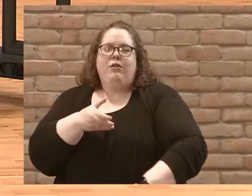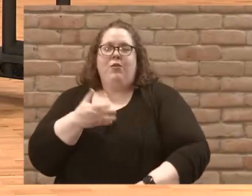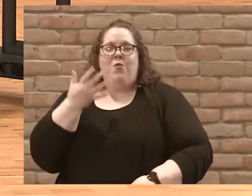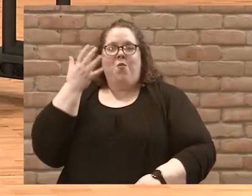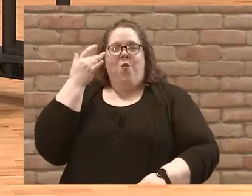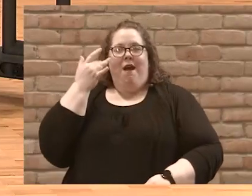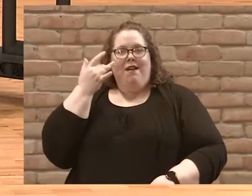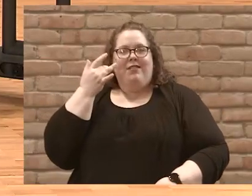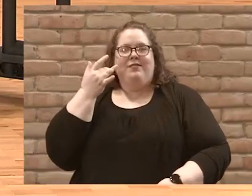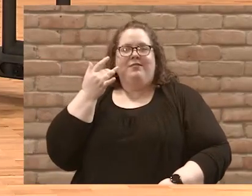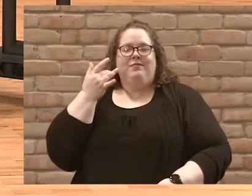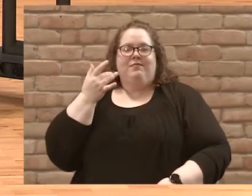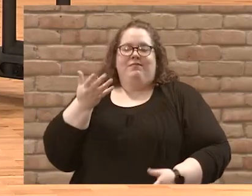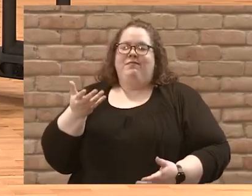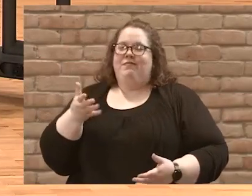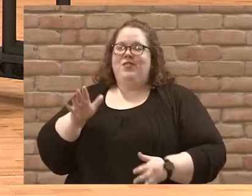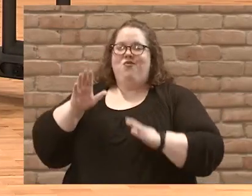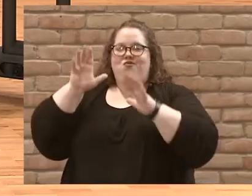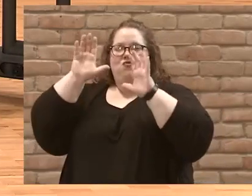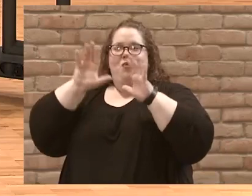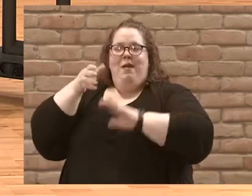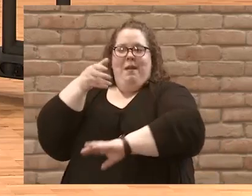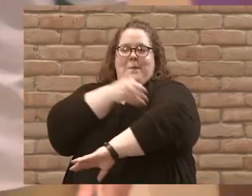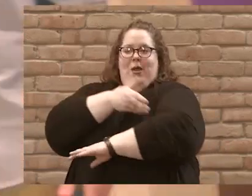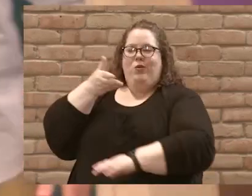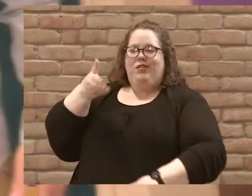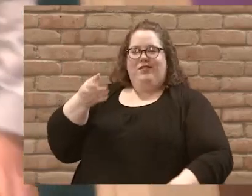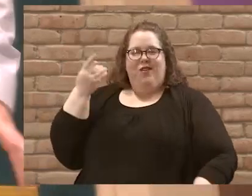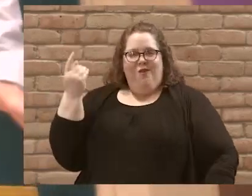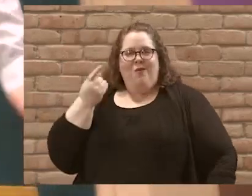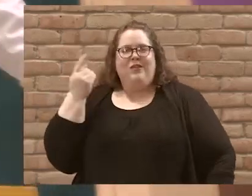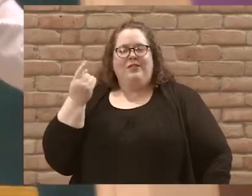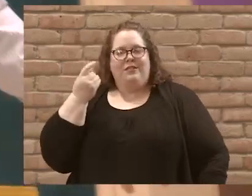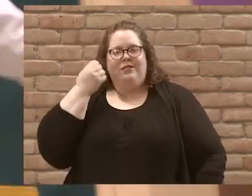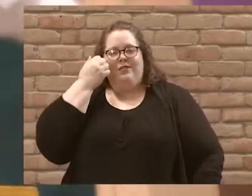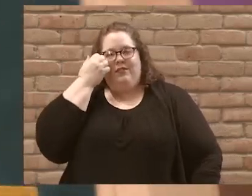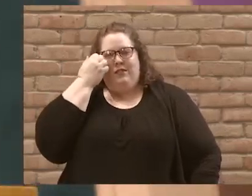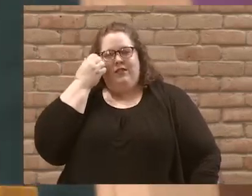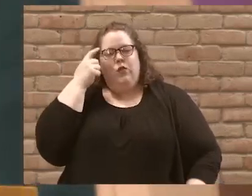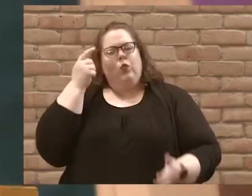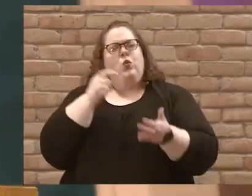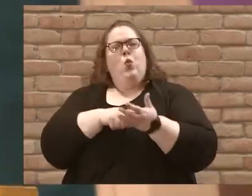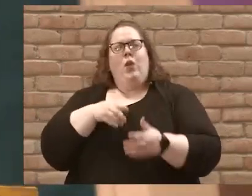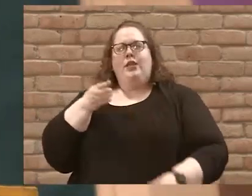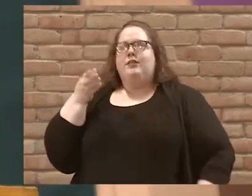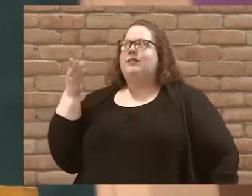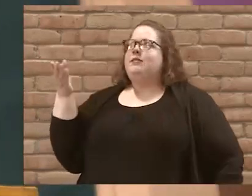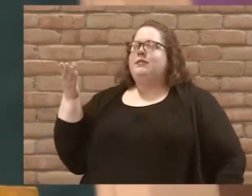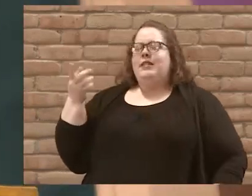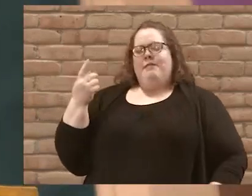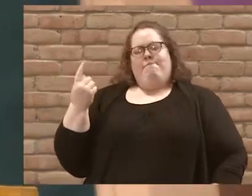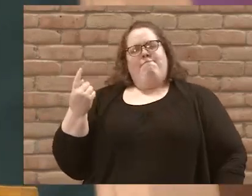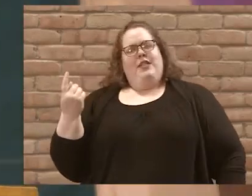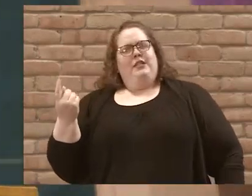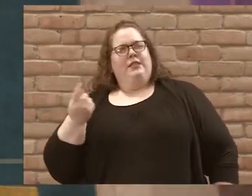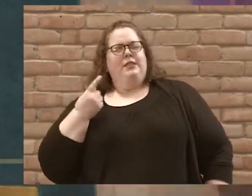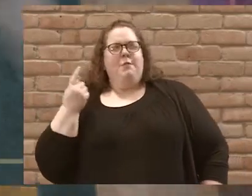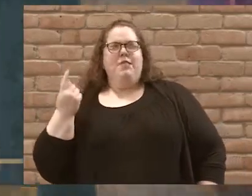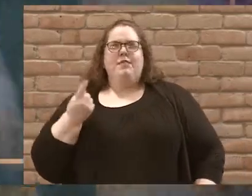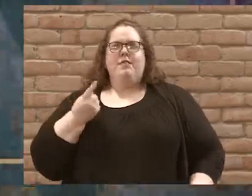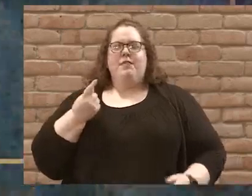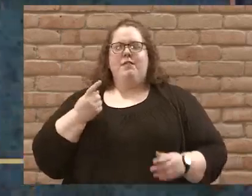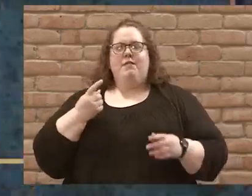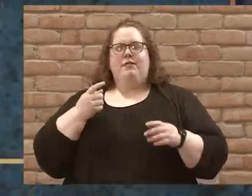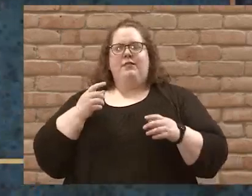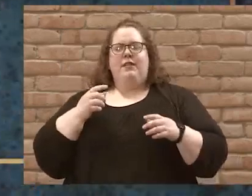showing such great power. And have you noticed this? Have you noticed this? That there's something magnificent